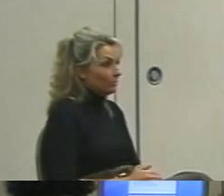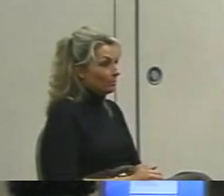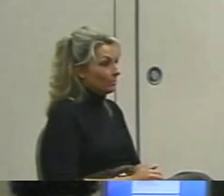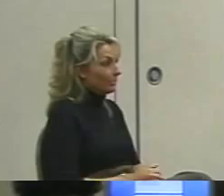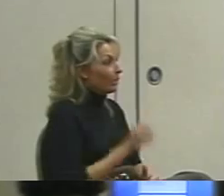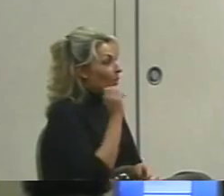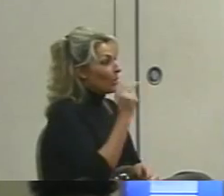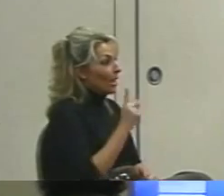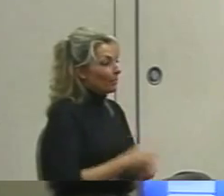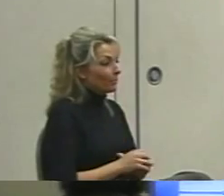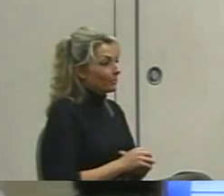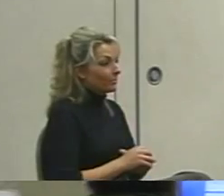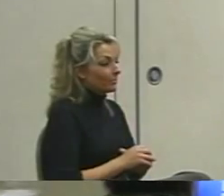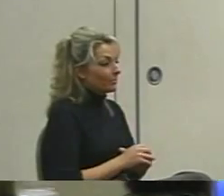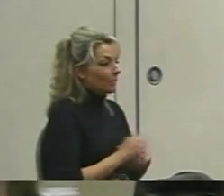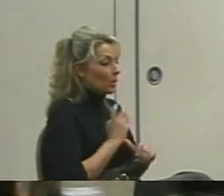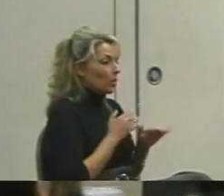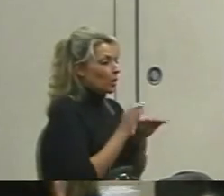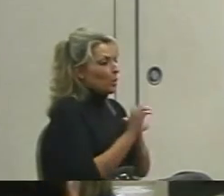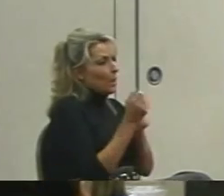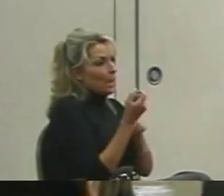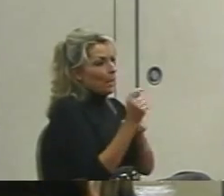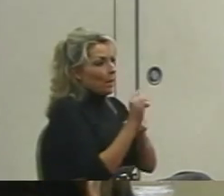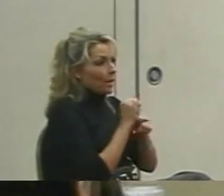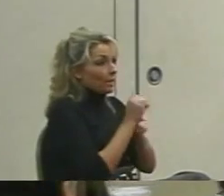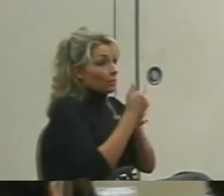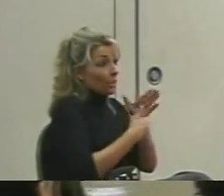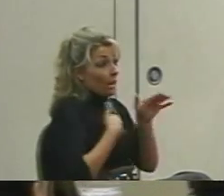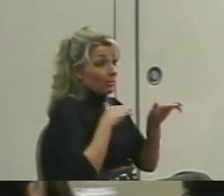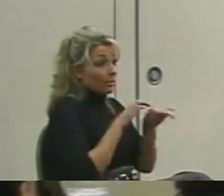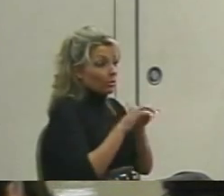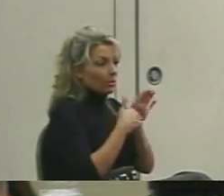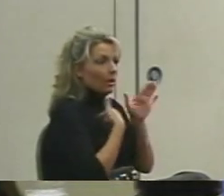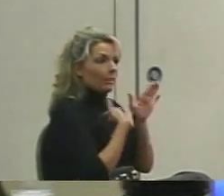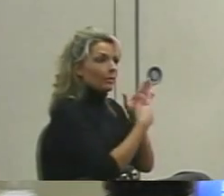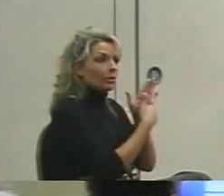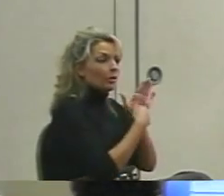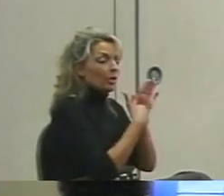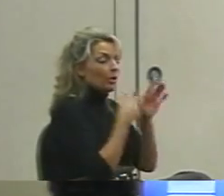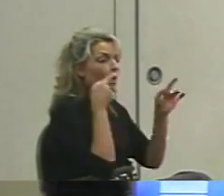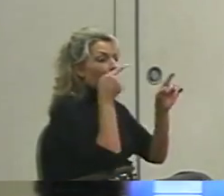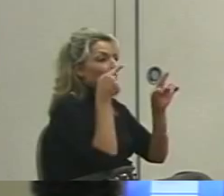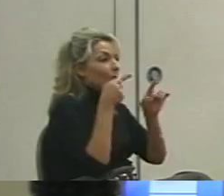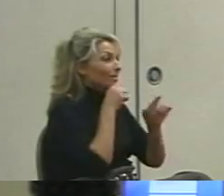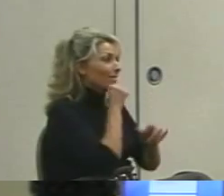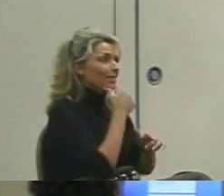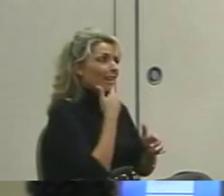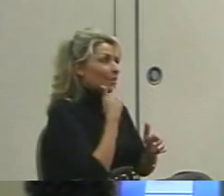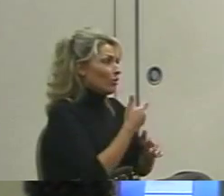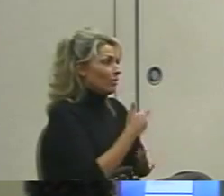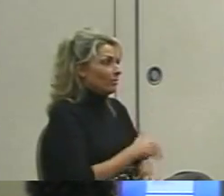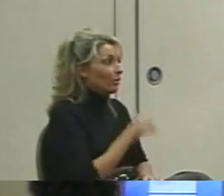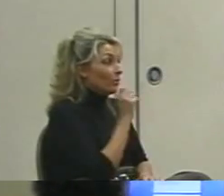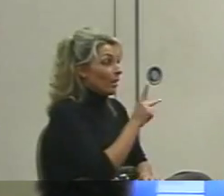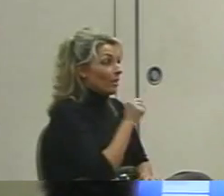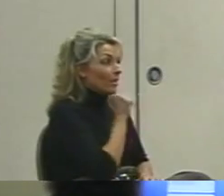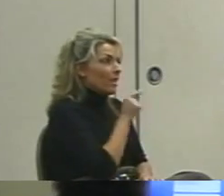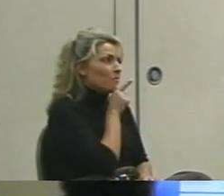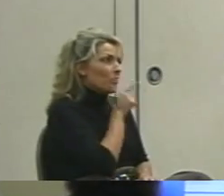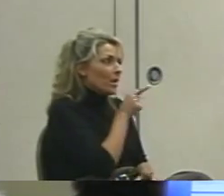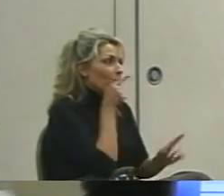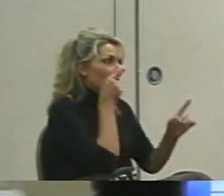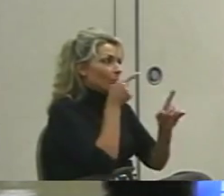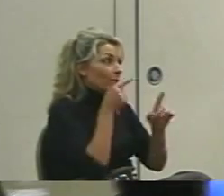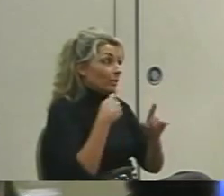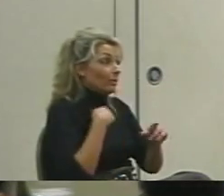Okay, let's do a little practice. What I'm going to do is I'm going to show you some objectives that are not very good. They're not real objectives, I've